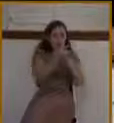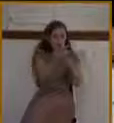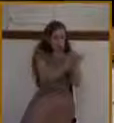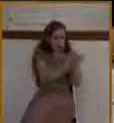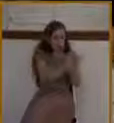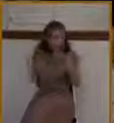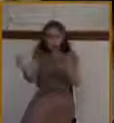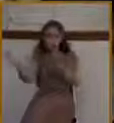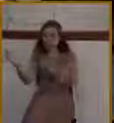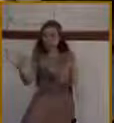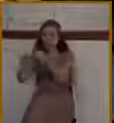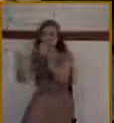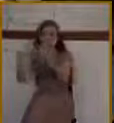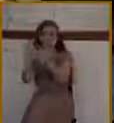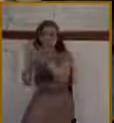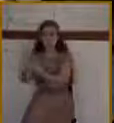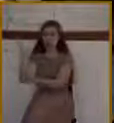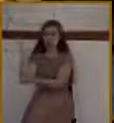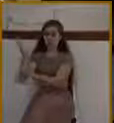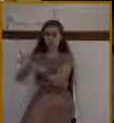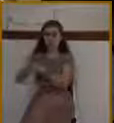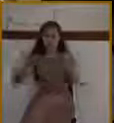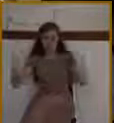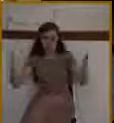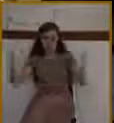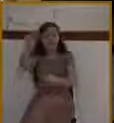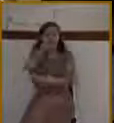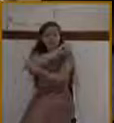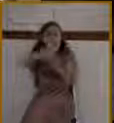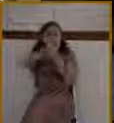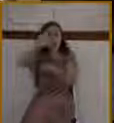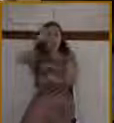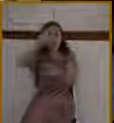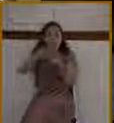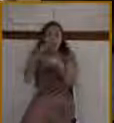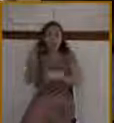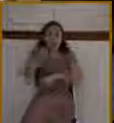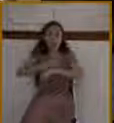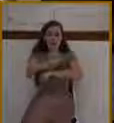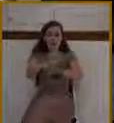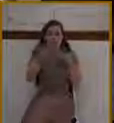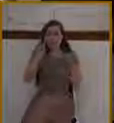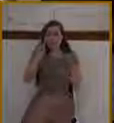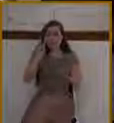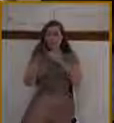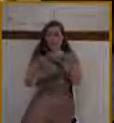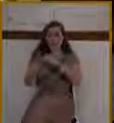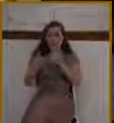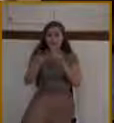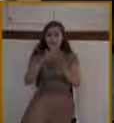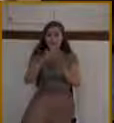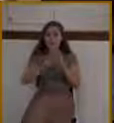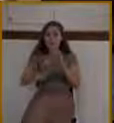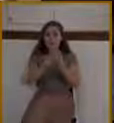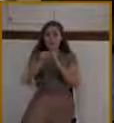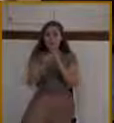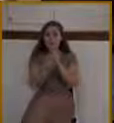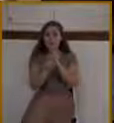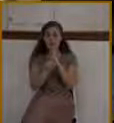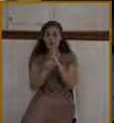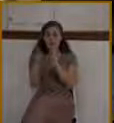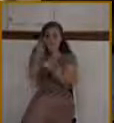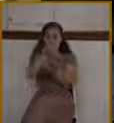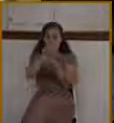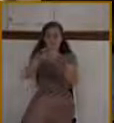day that Jesus came into Jerusalem was prophesied specifically in the Old Testament, this very day.